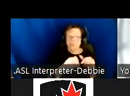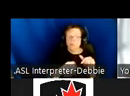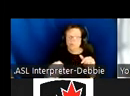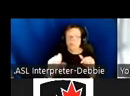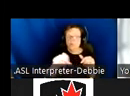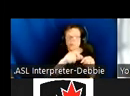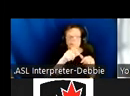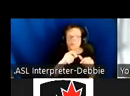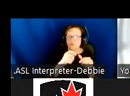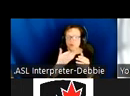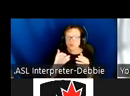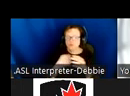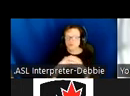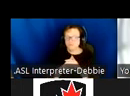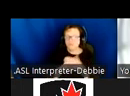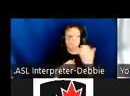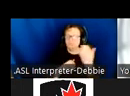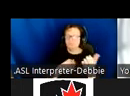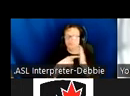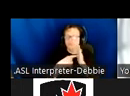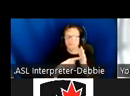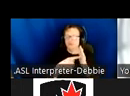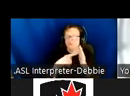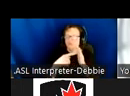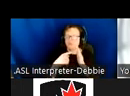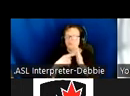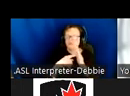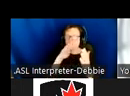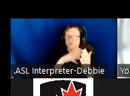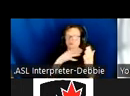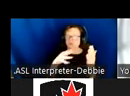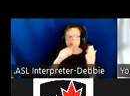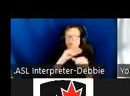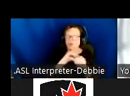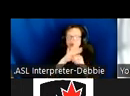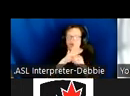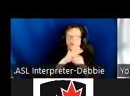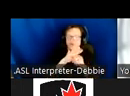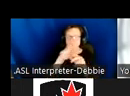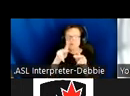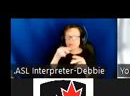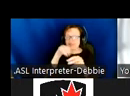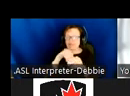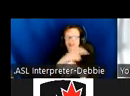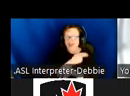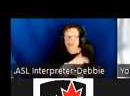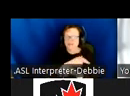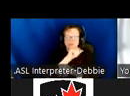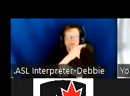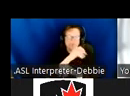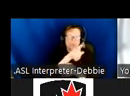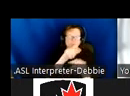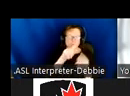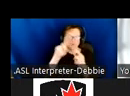object. This example shows a chart depicting the number of COVID hospitalizations in the US from April to December of 2020.